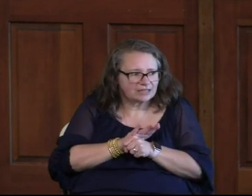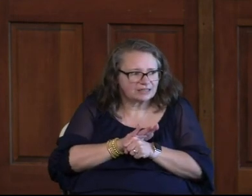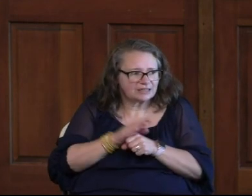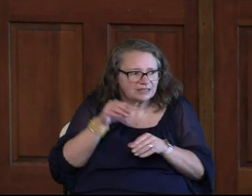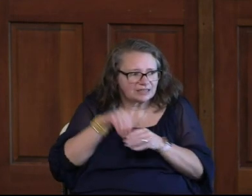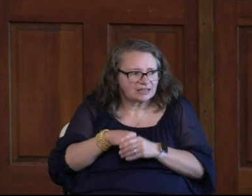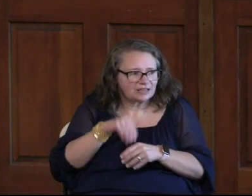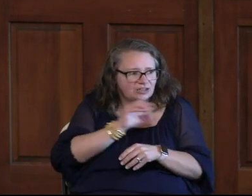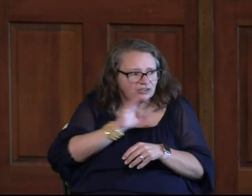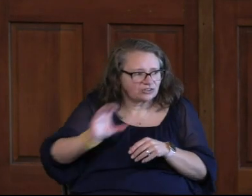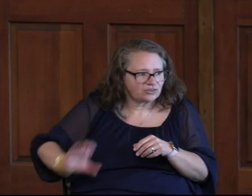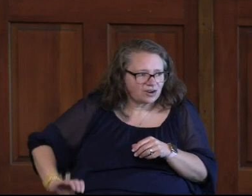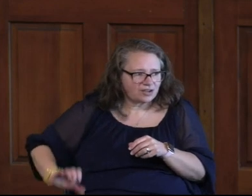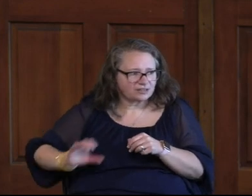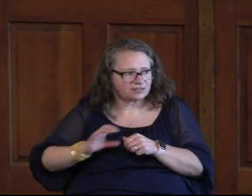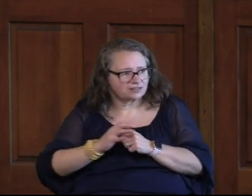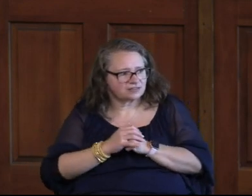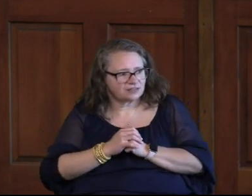In Christ